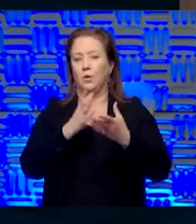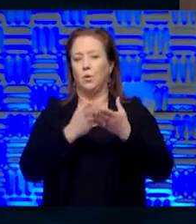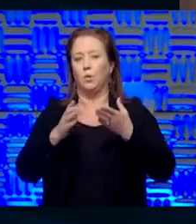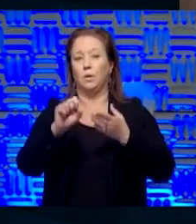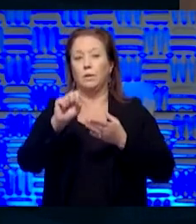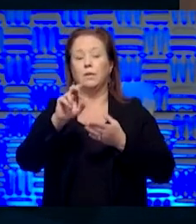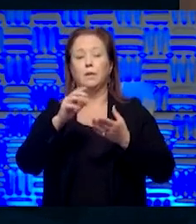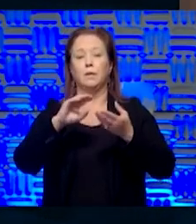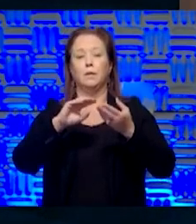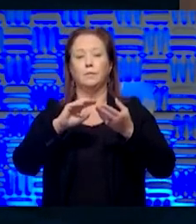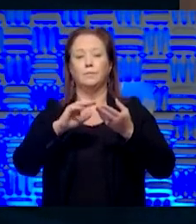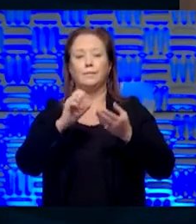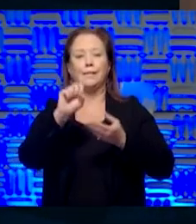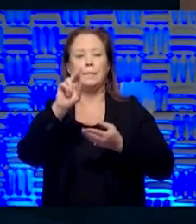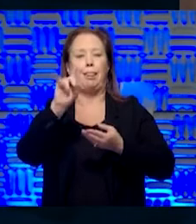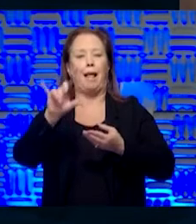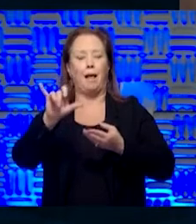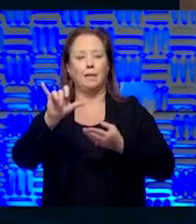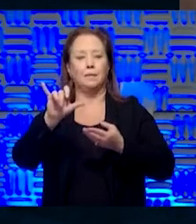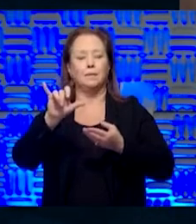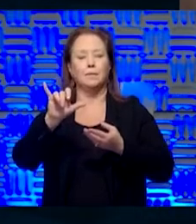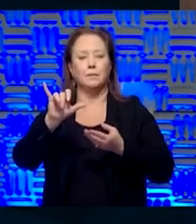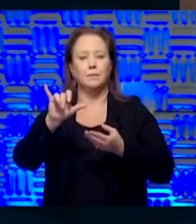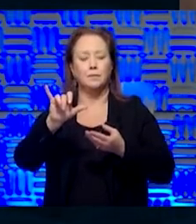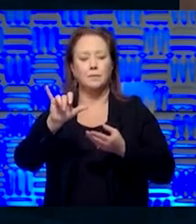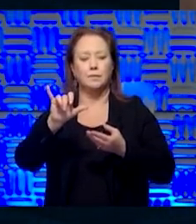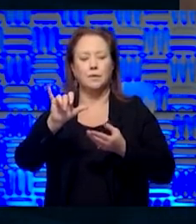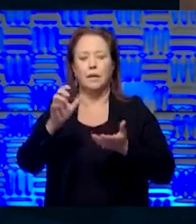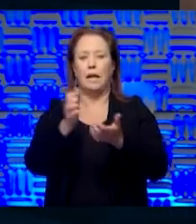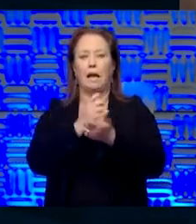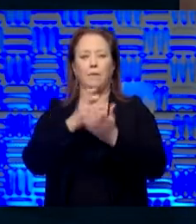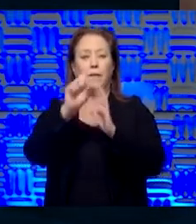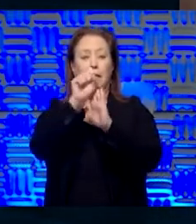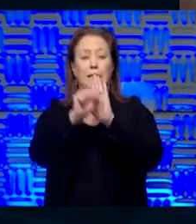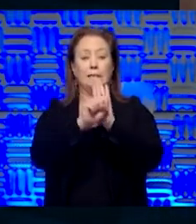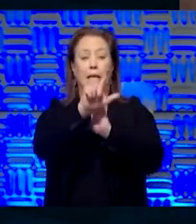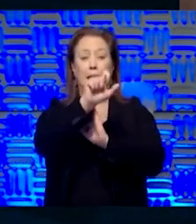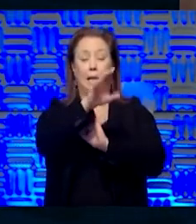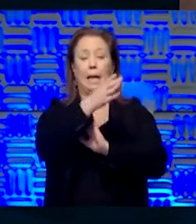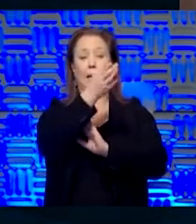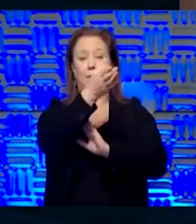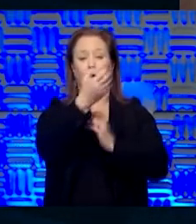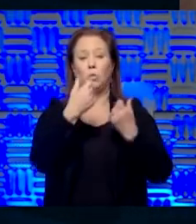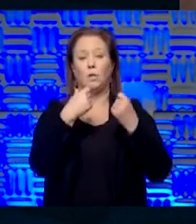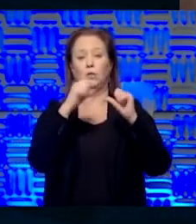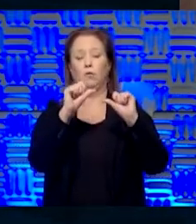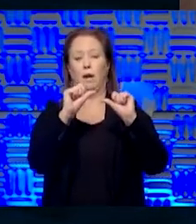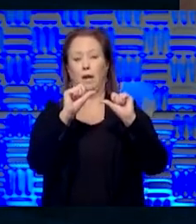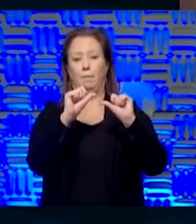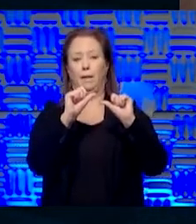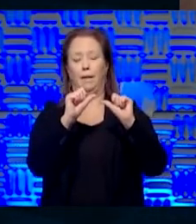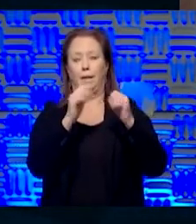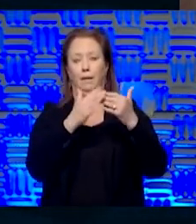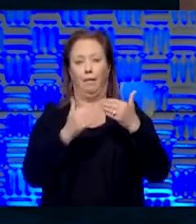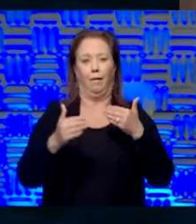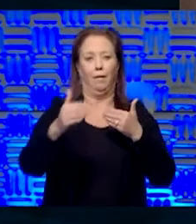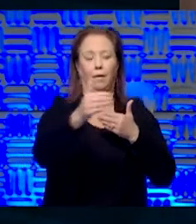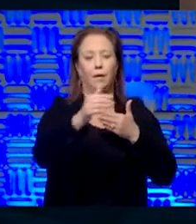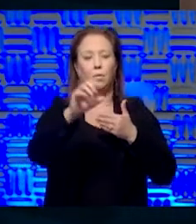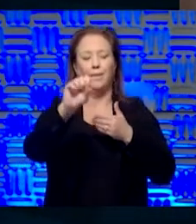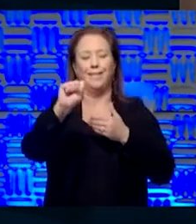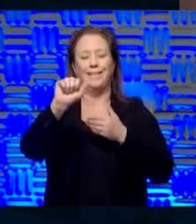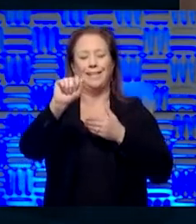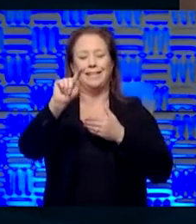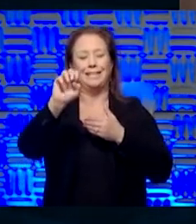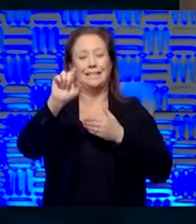and the, because we, we've used everything we've had in the state lab. Uh, we try to stay just a step ahead with a few stat labs